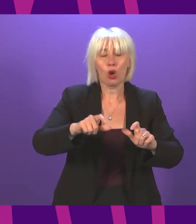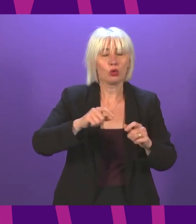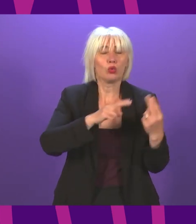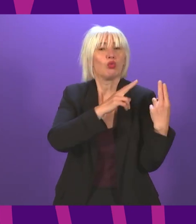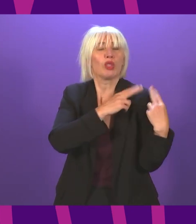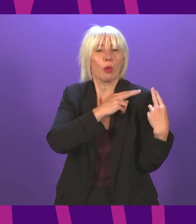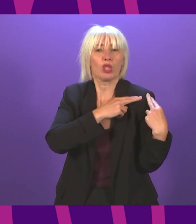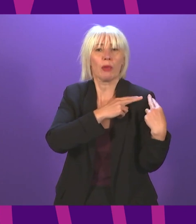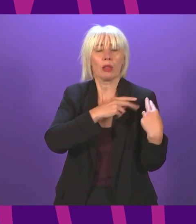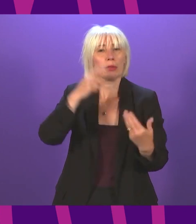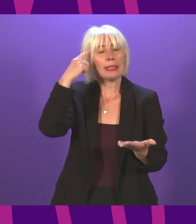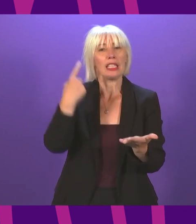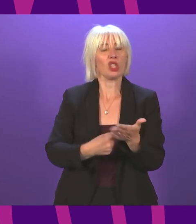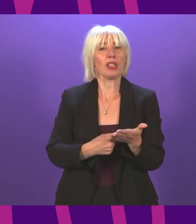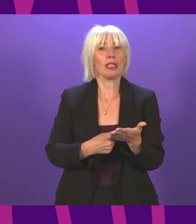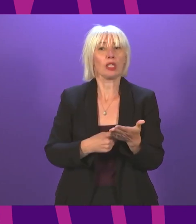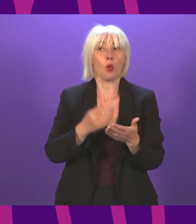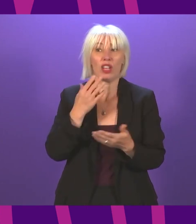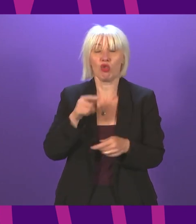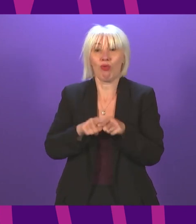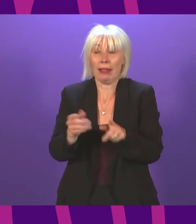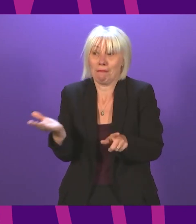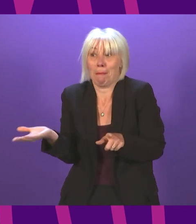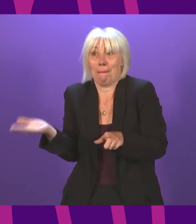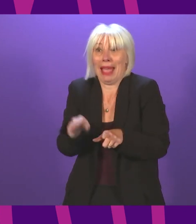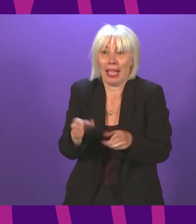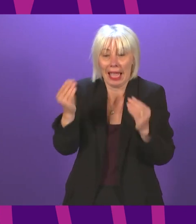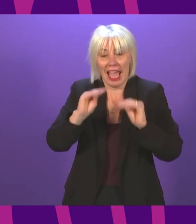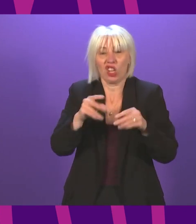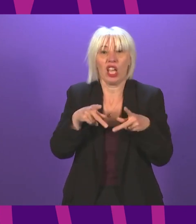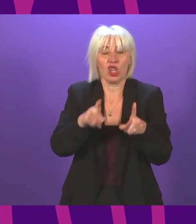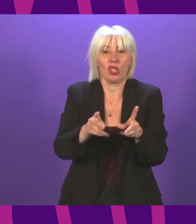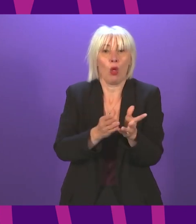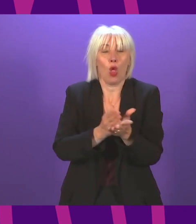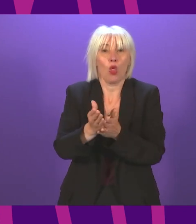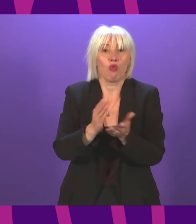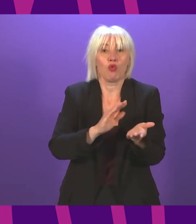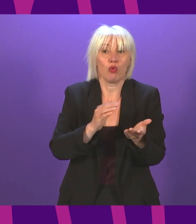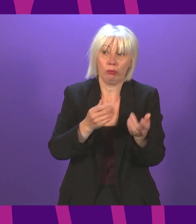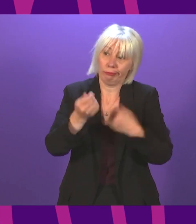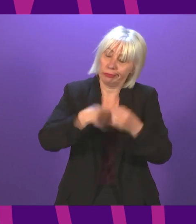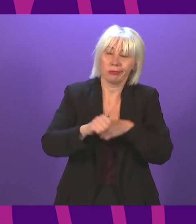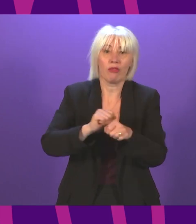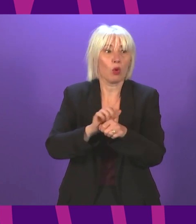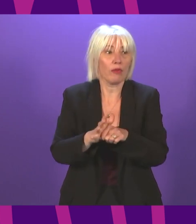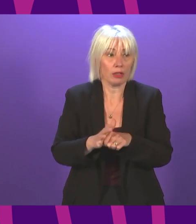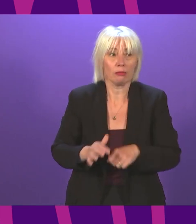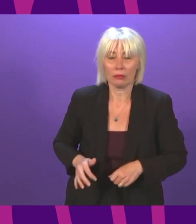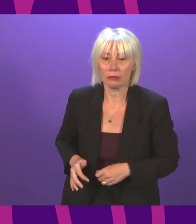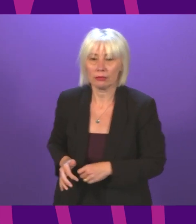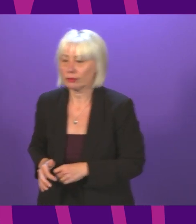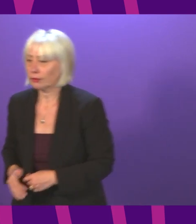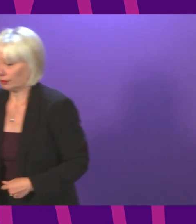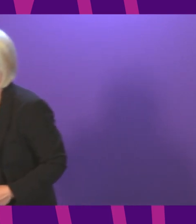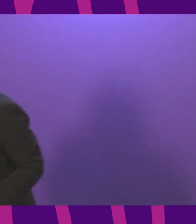as we get our education system back on track and through the recovery from Covid as well. Question number